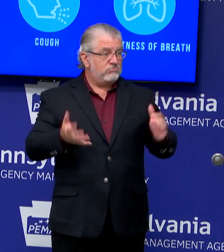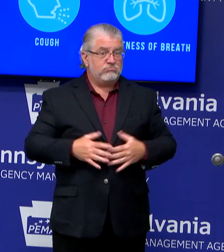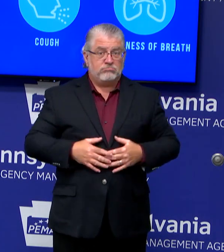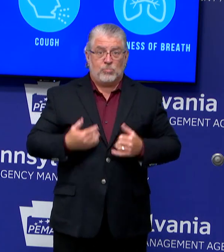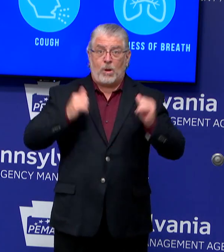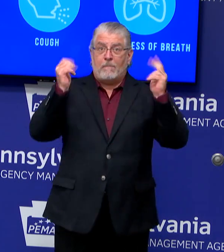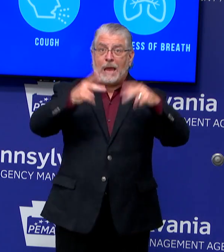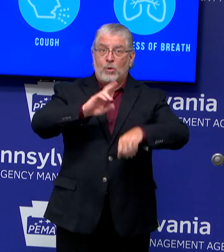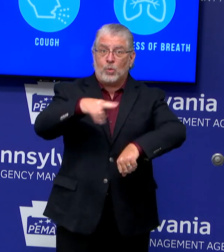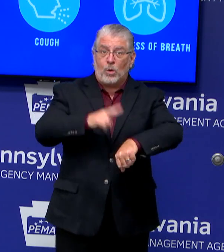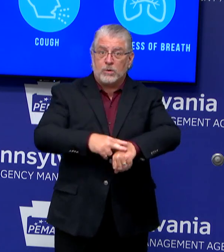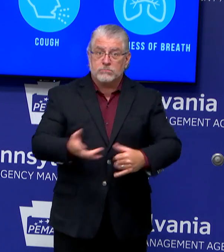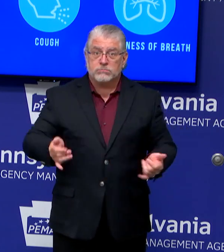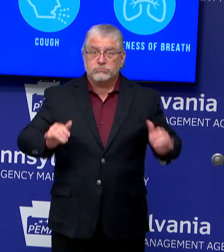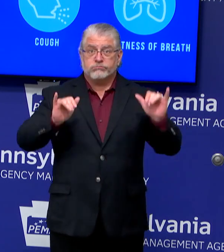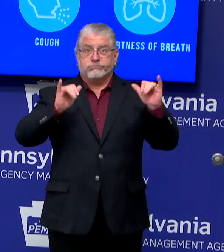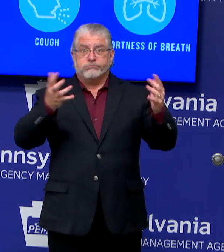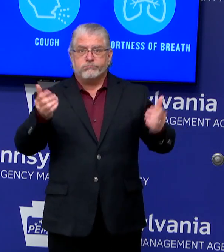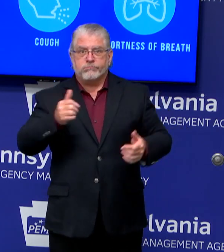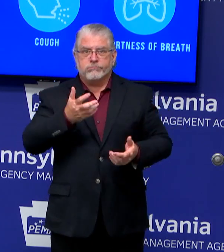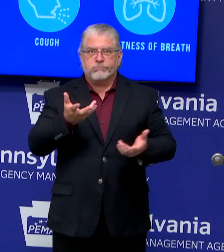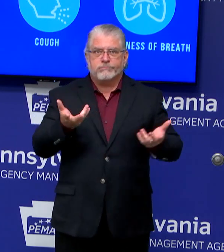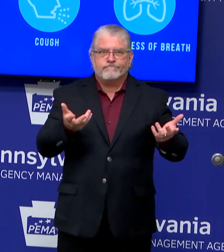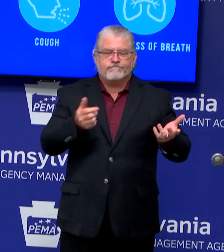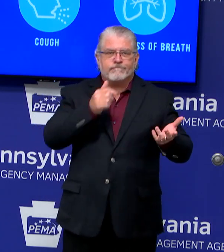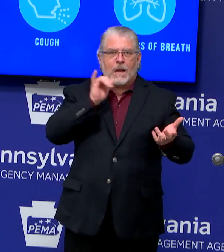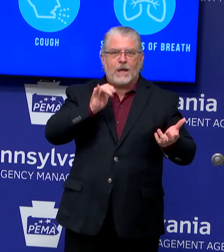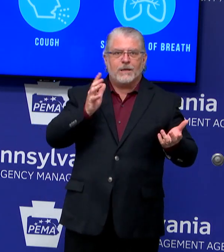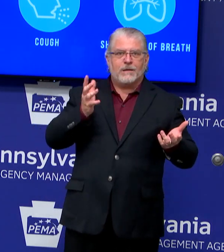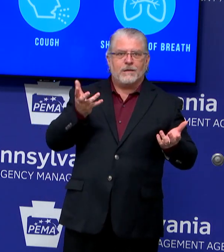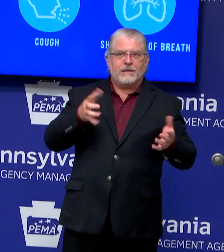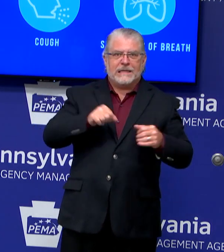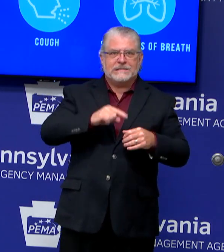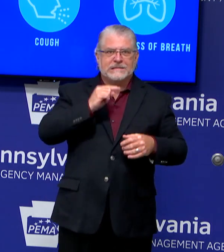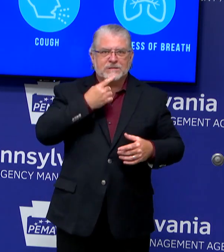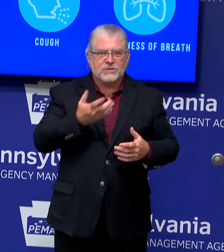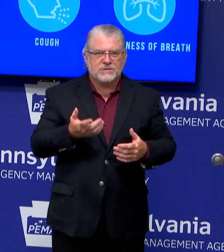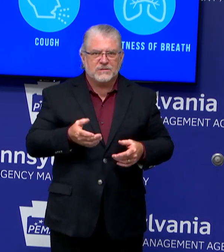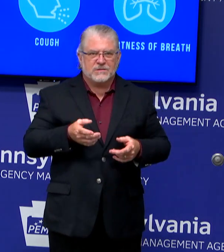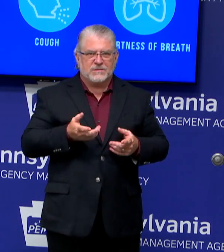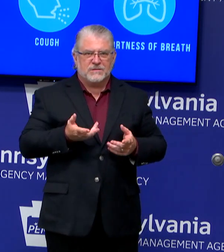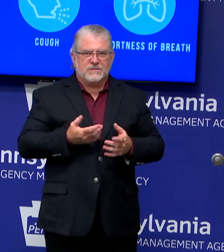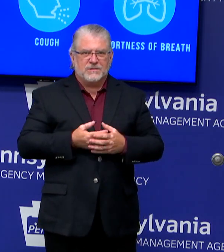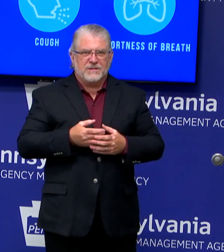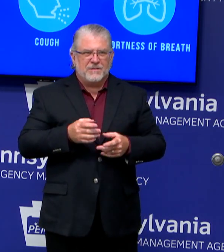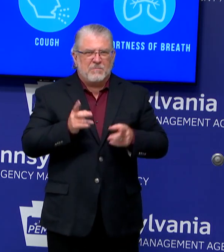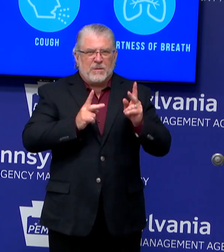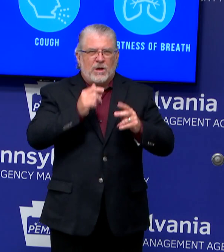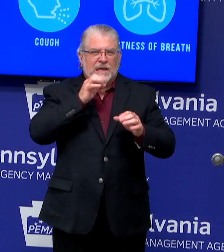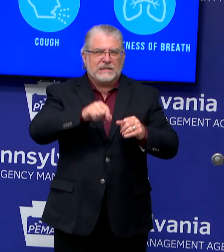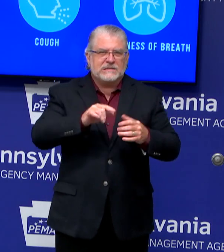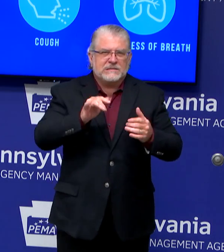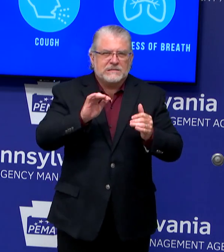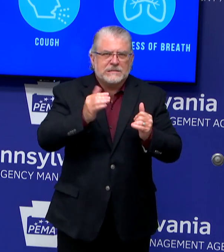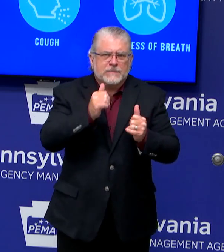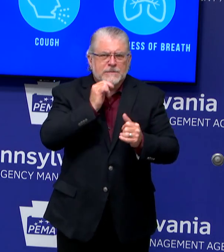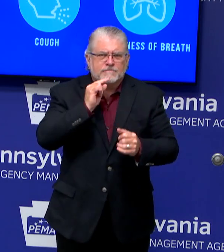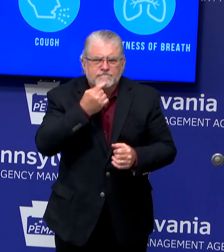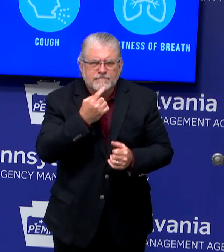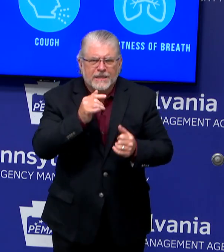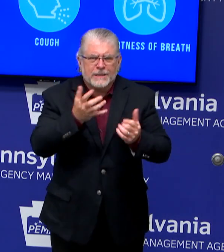at least, you know, the only thing anybody's talking about. What's the plan for messaging to avoid